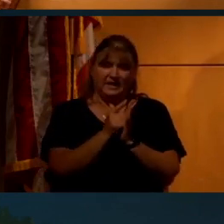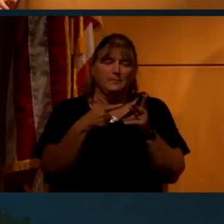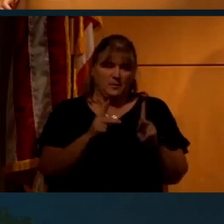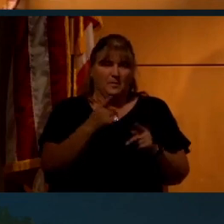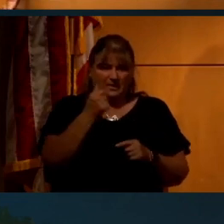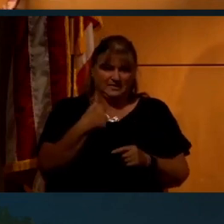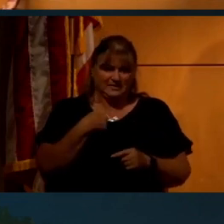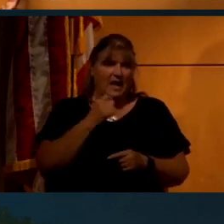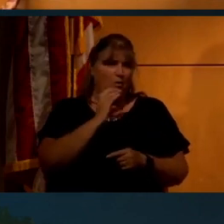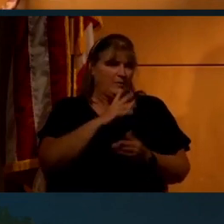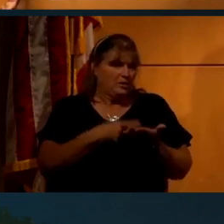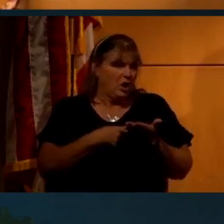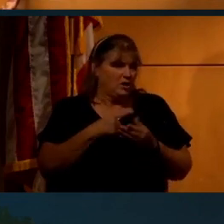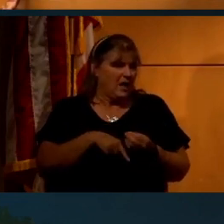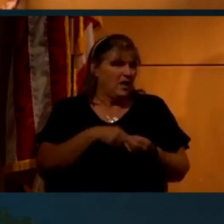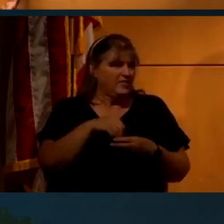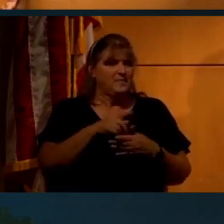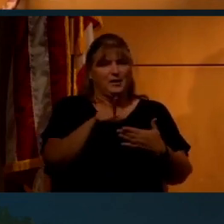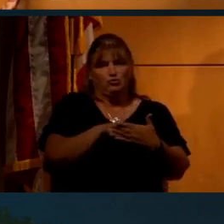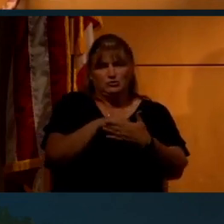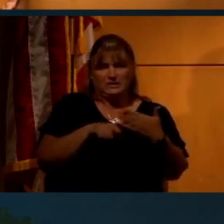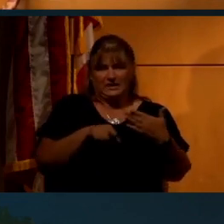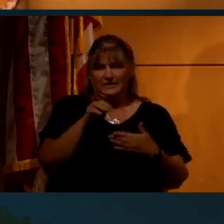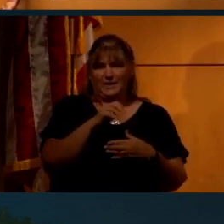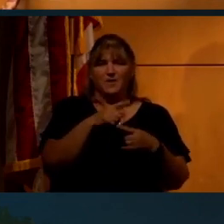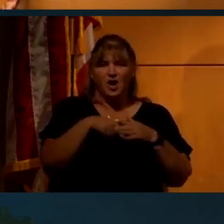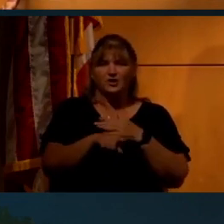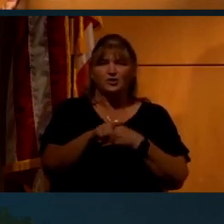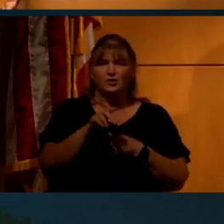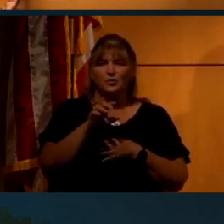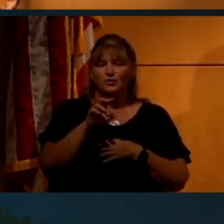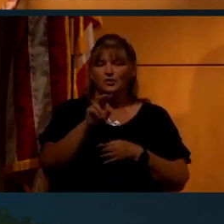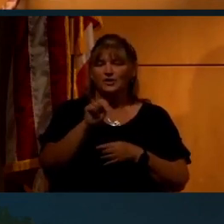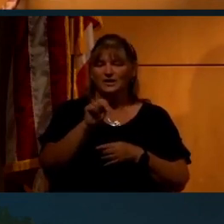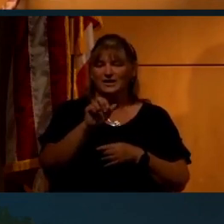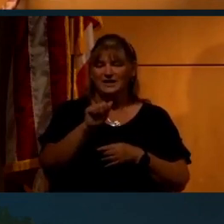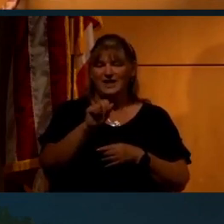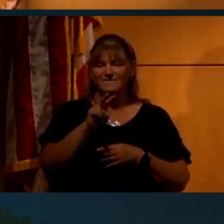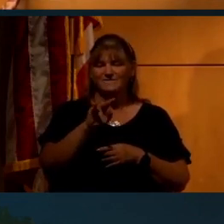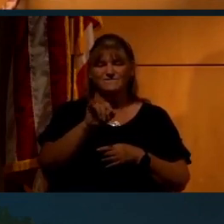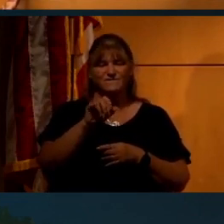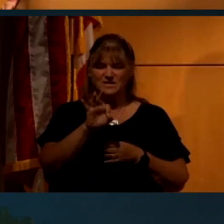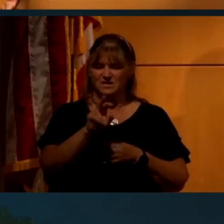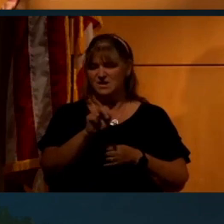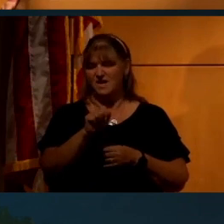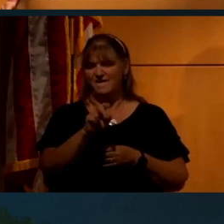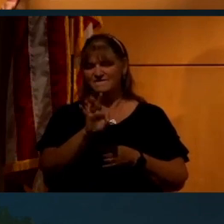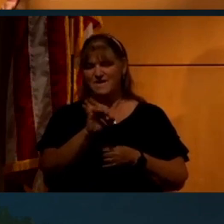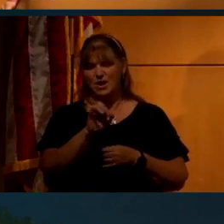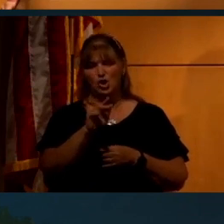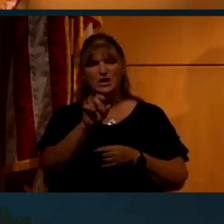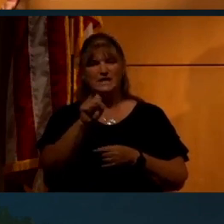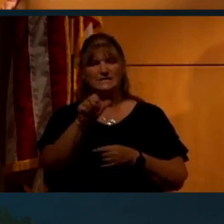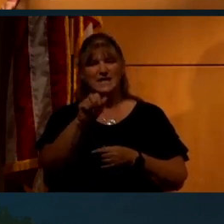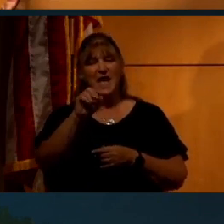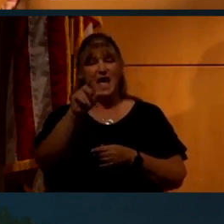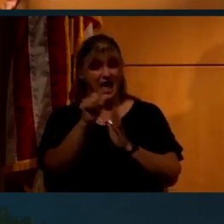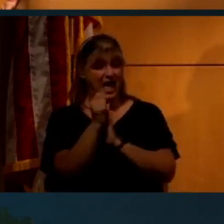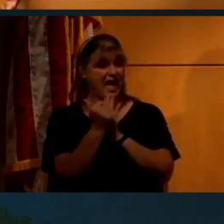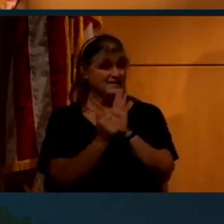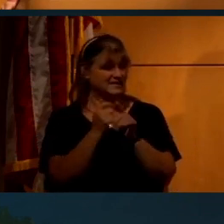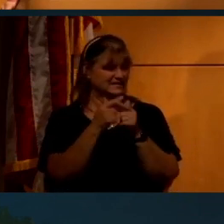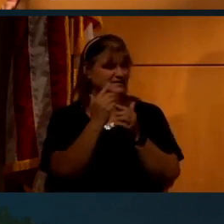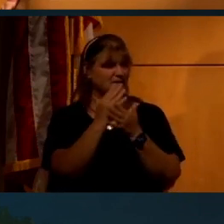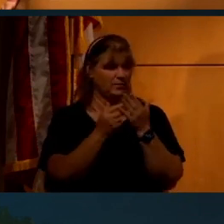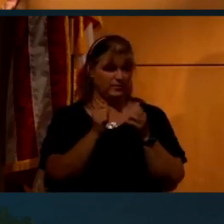do that because I'm going to be talking about them and critiquing them under the Fair Use Act, but you actually have to say this out loud before doing it, and that is certain materials